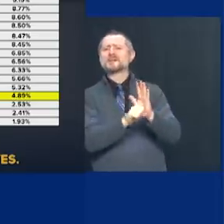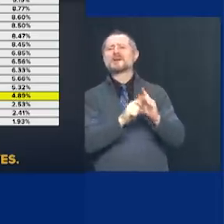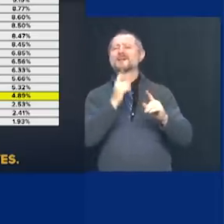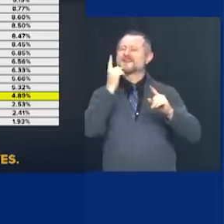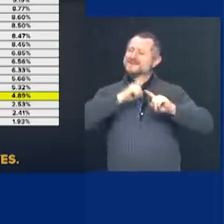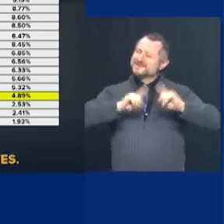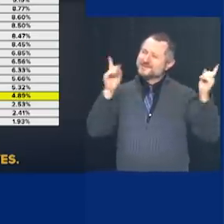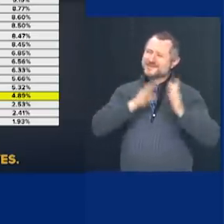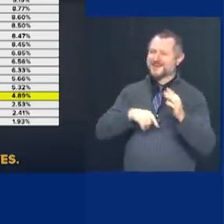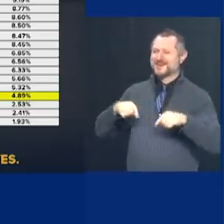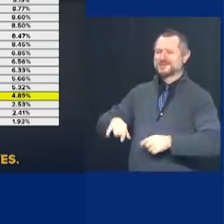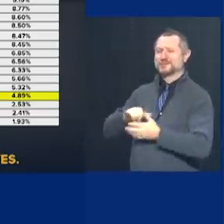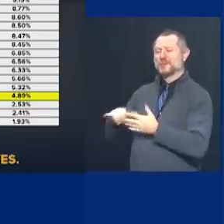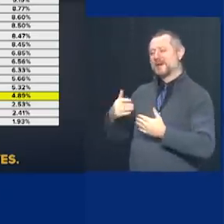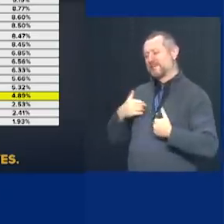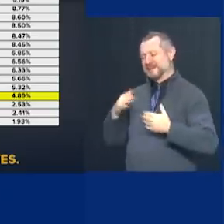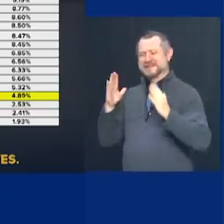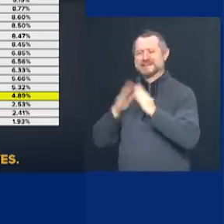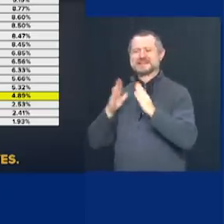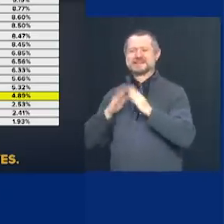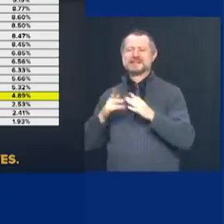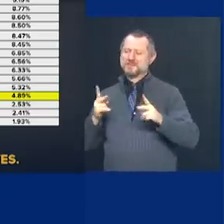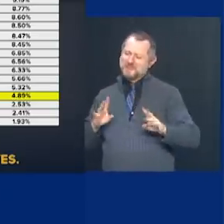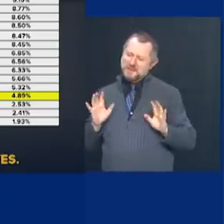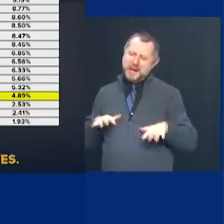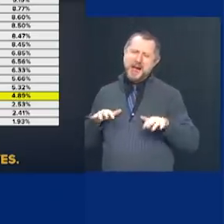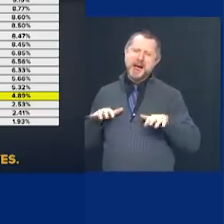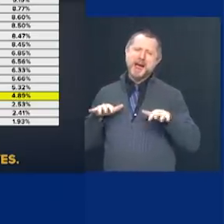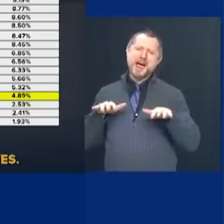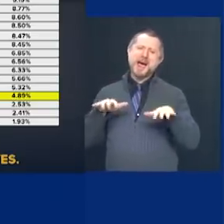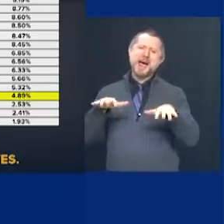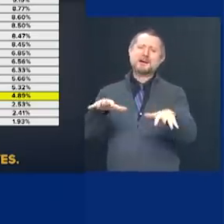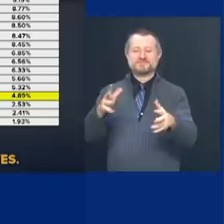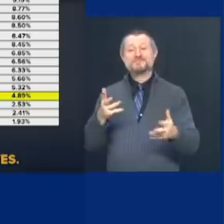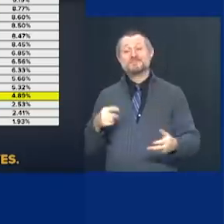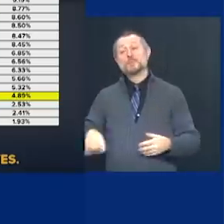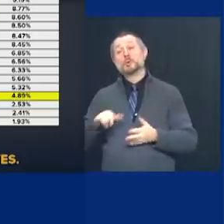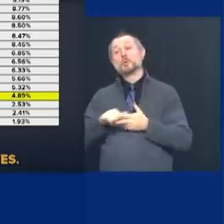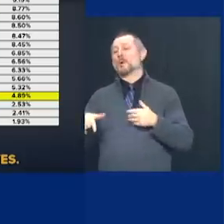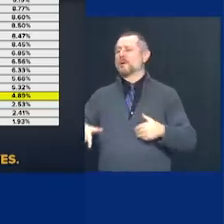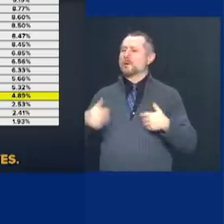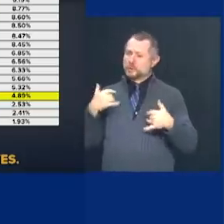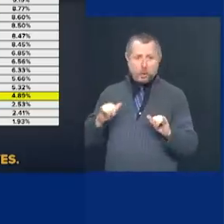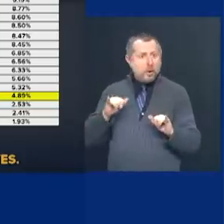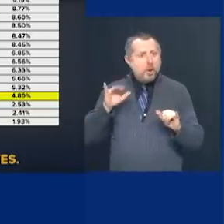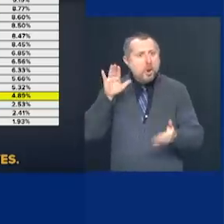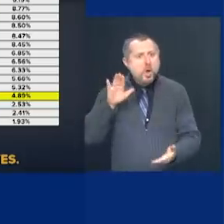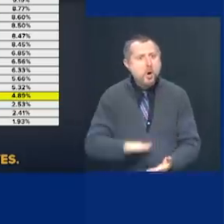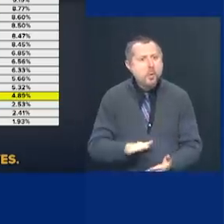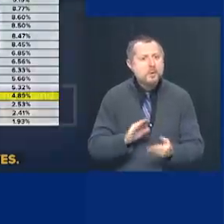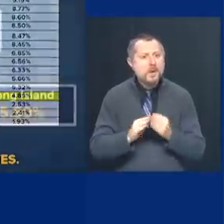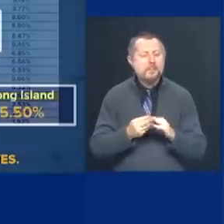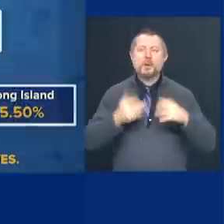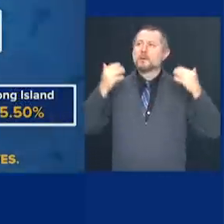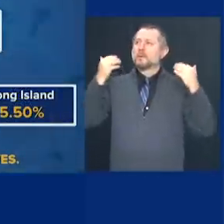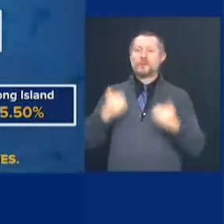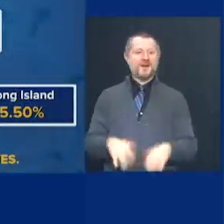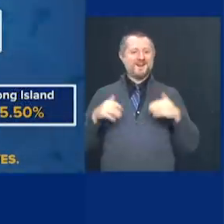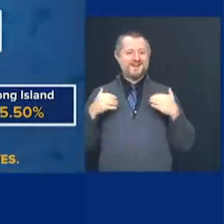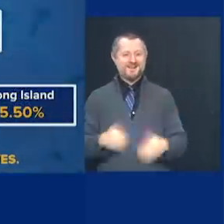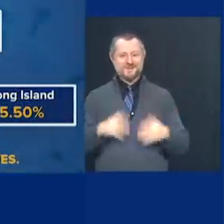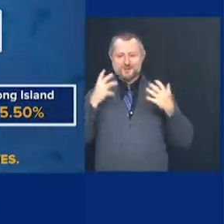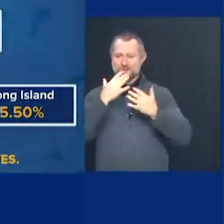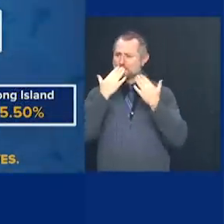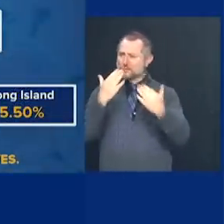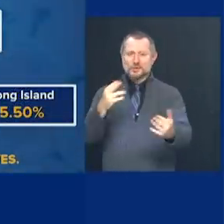cities. They don't have the density, et cetera. Uh, so for us to be down that low, uh, is really, uh, good news.